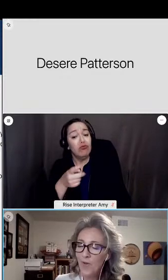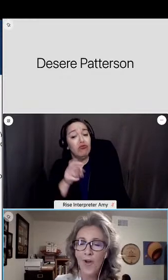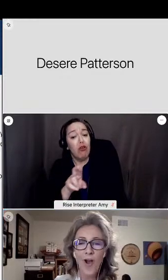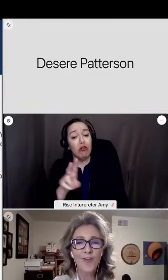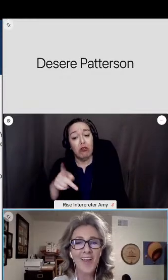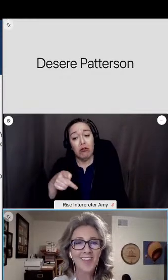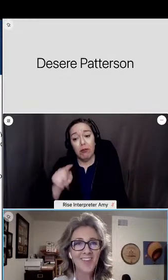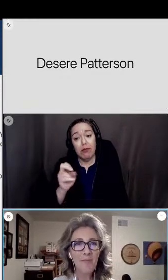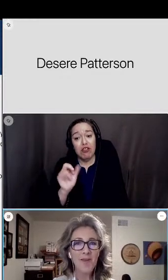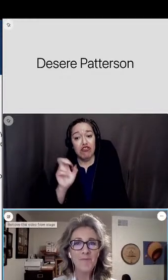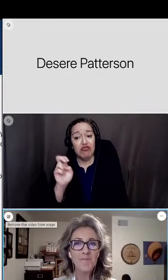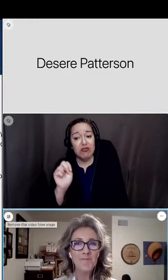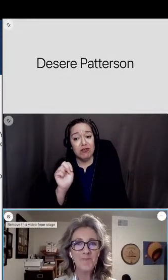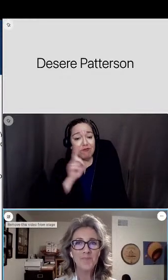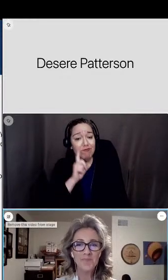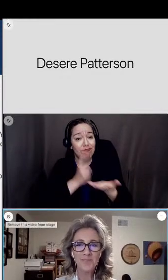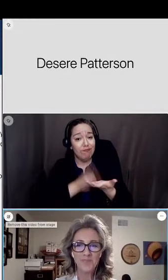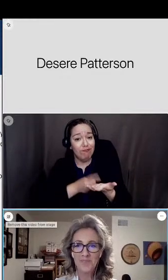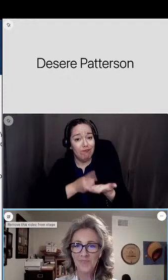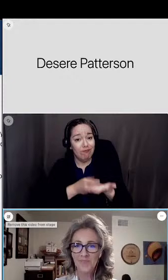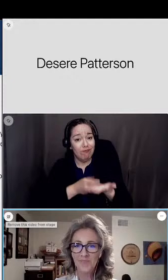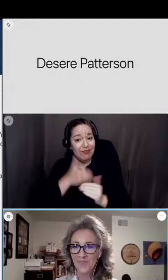our next topic.